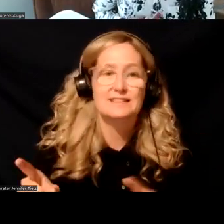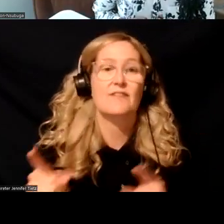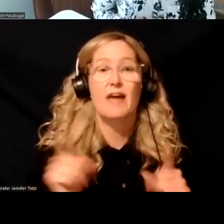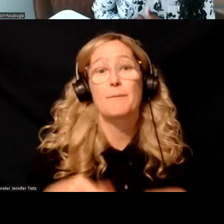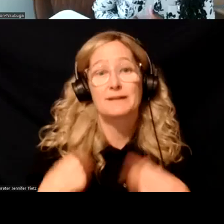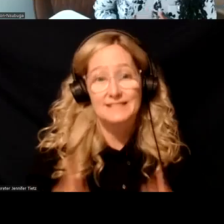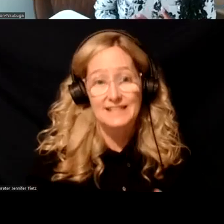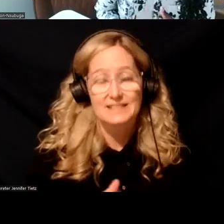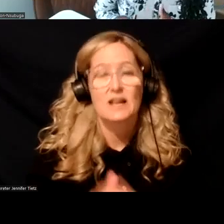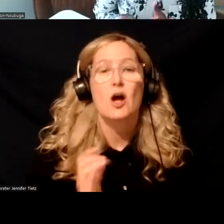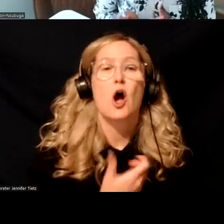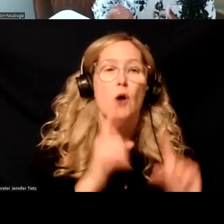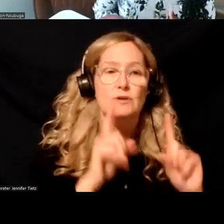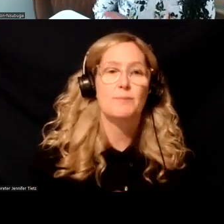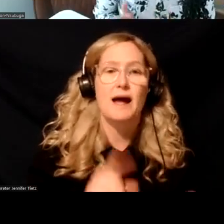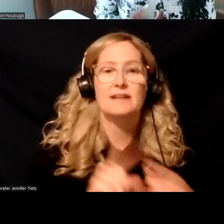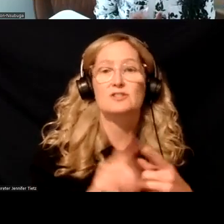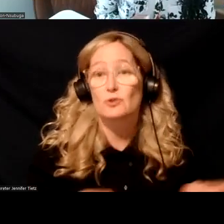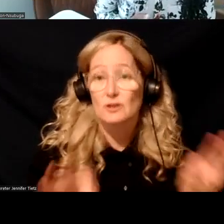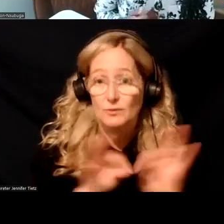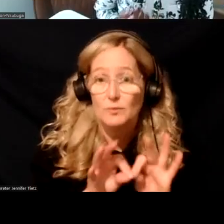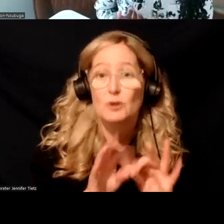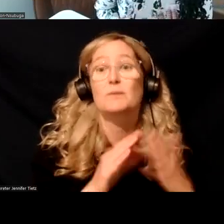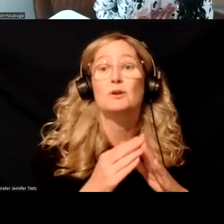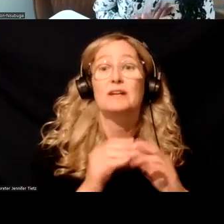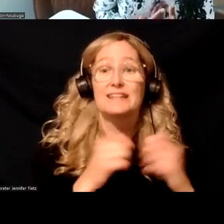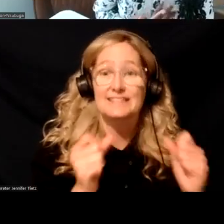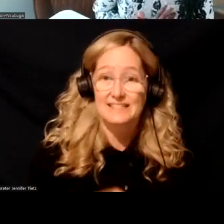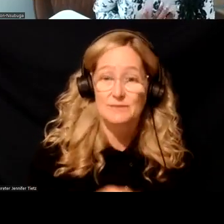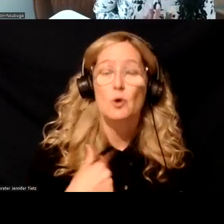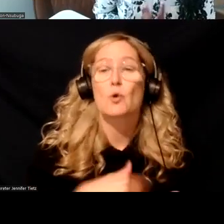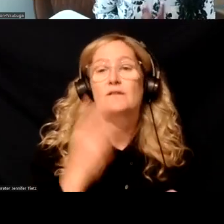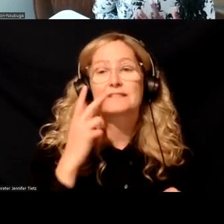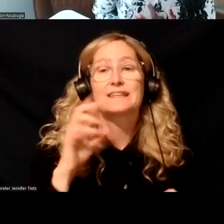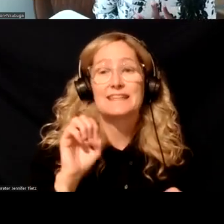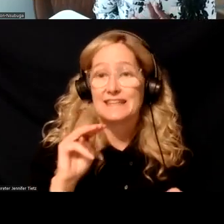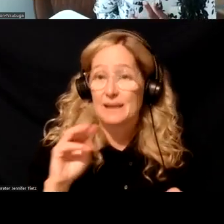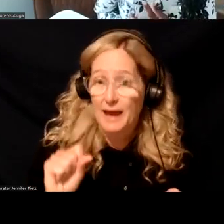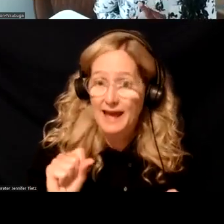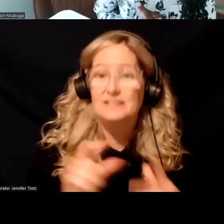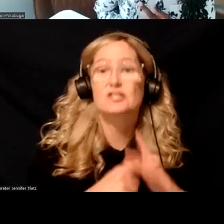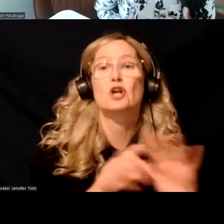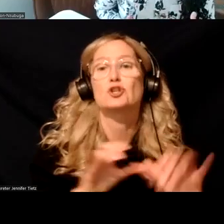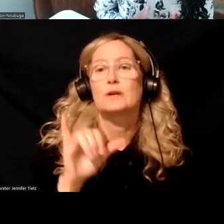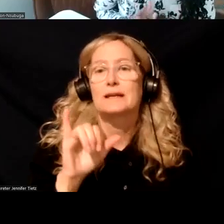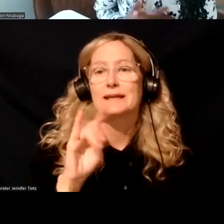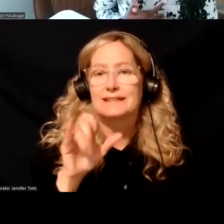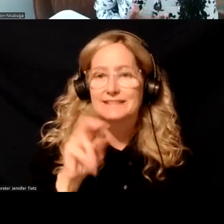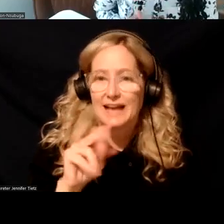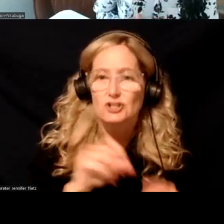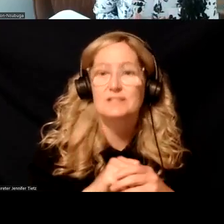then, uh, response to critical, of critical community systems. We've seen EMS started doing inductions in the field.